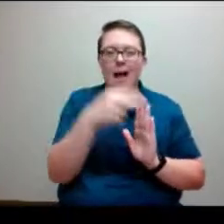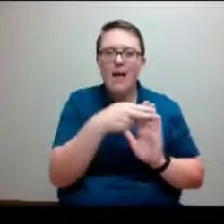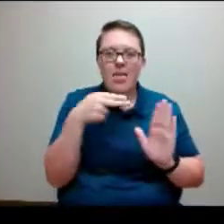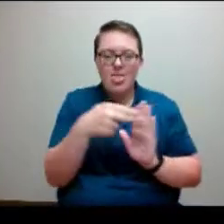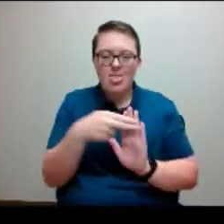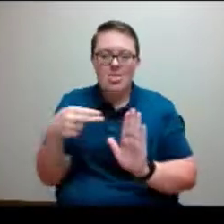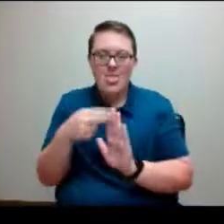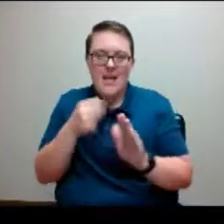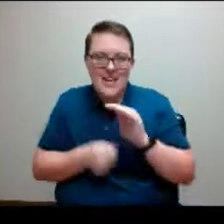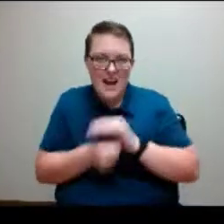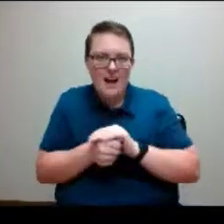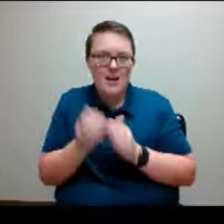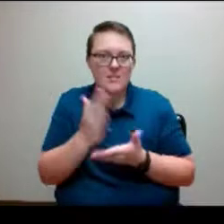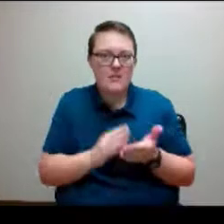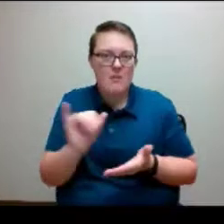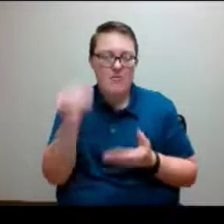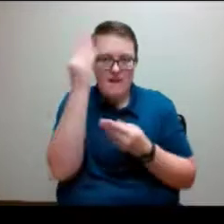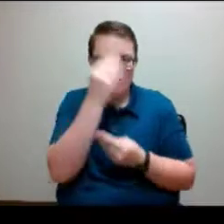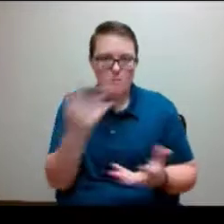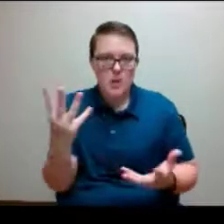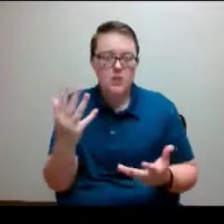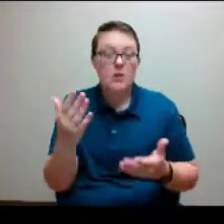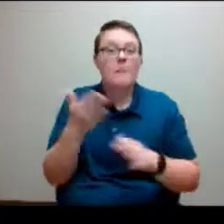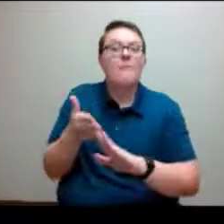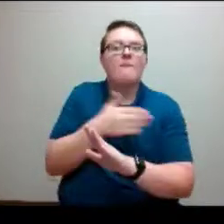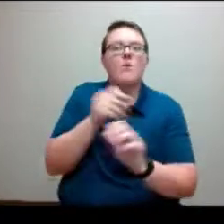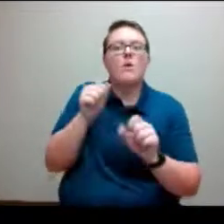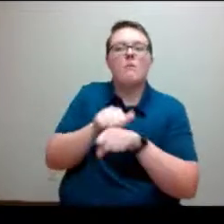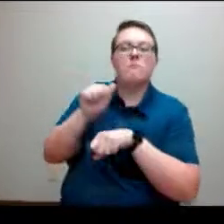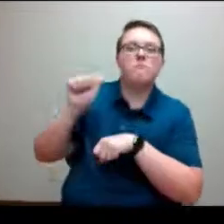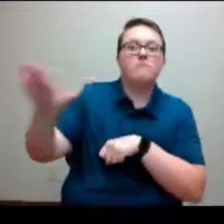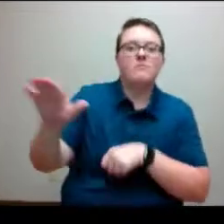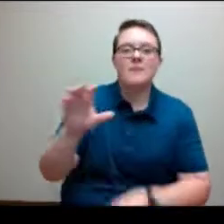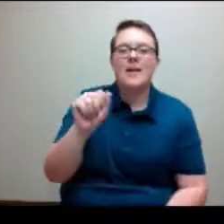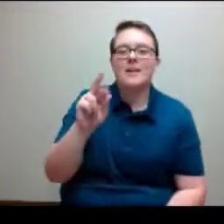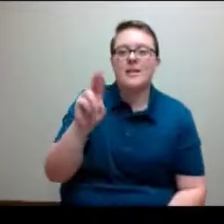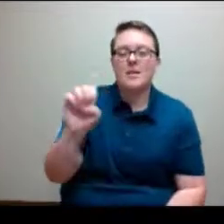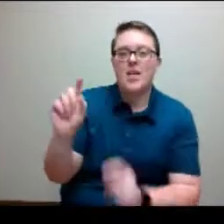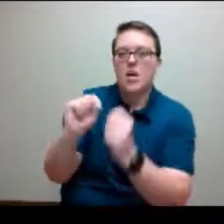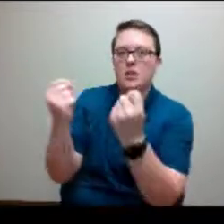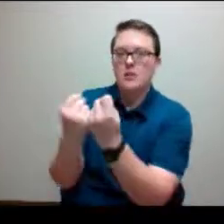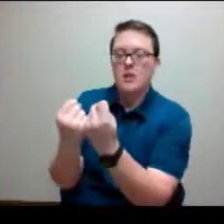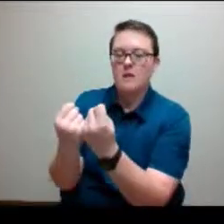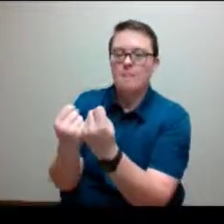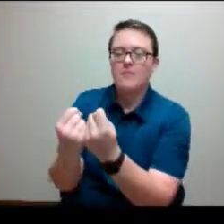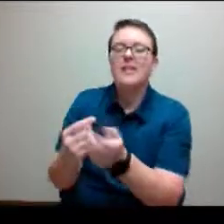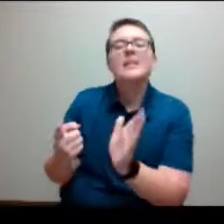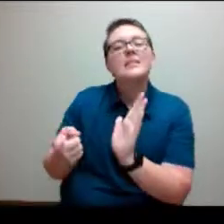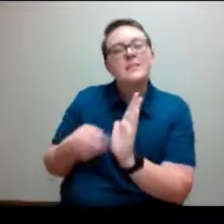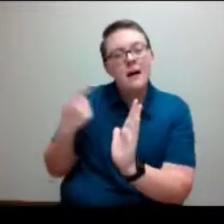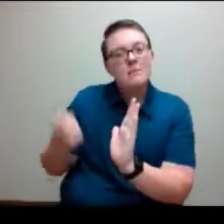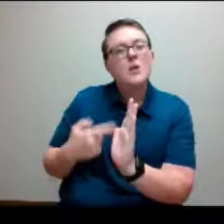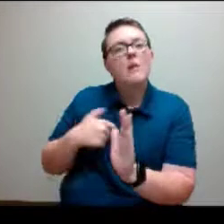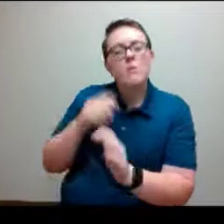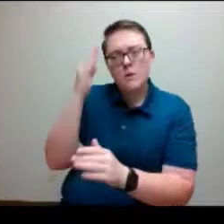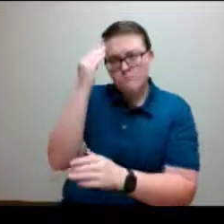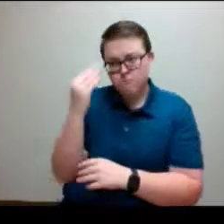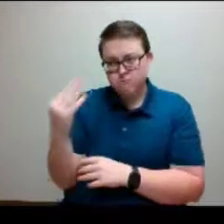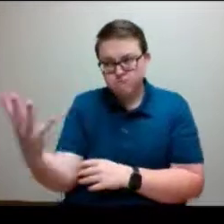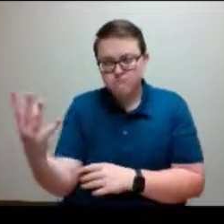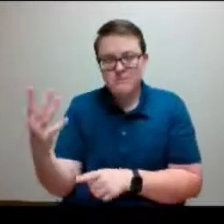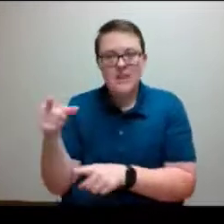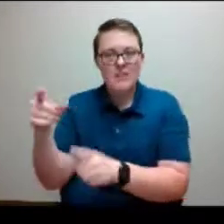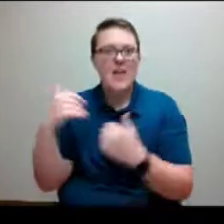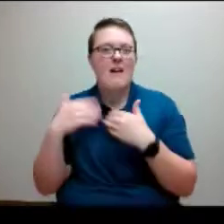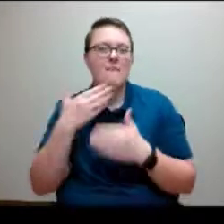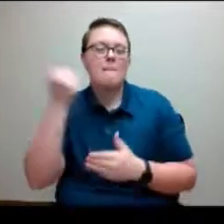do send our Title IX students who are going through that process to the care team to provide some resources and services. But let us